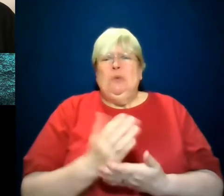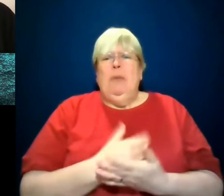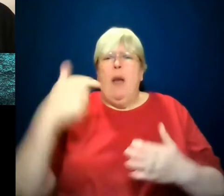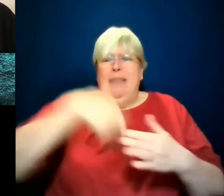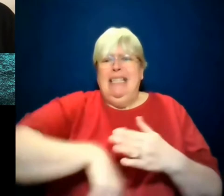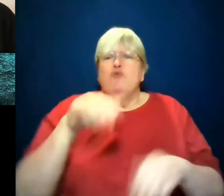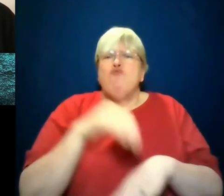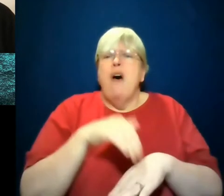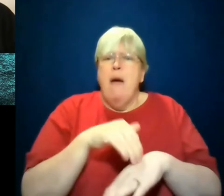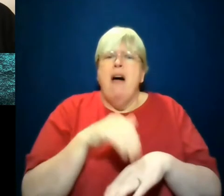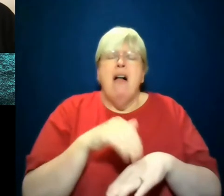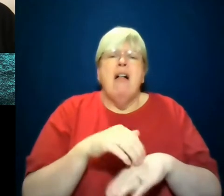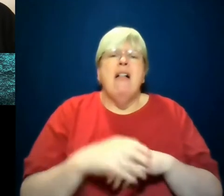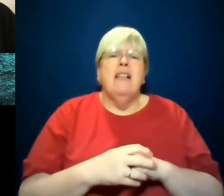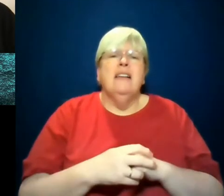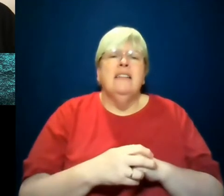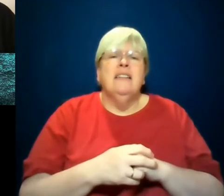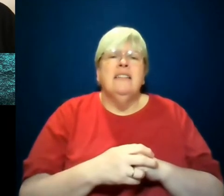East Texas is